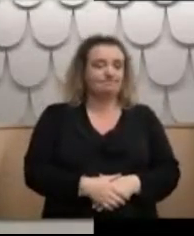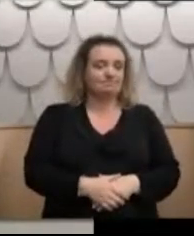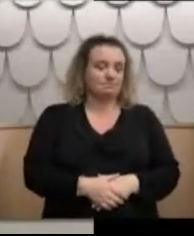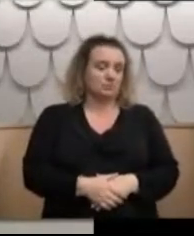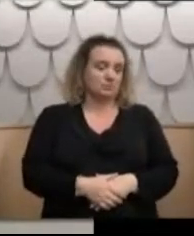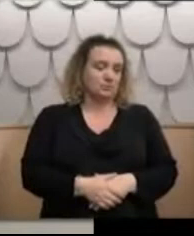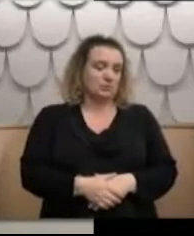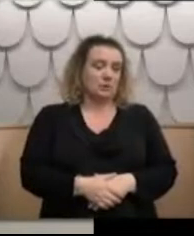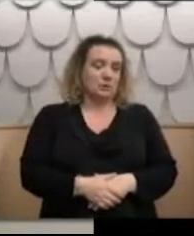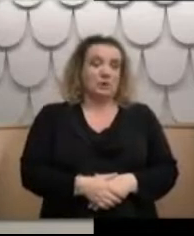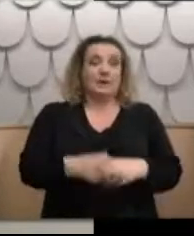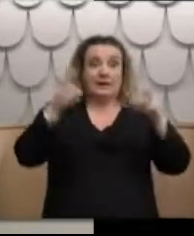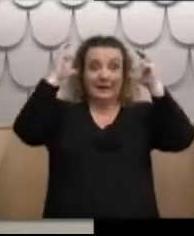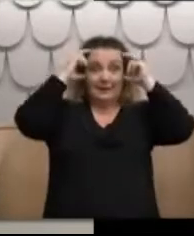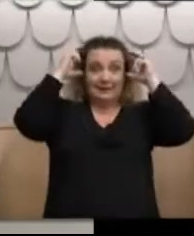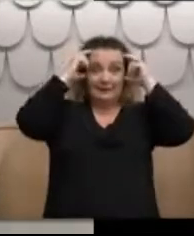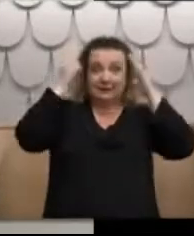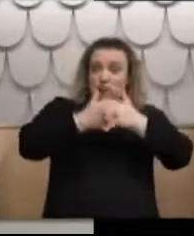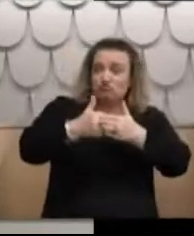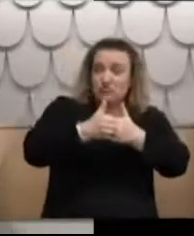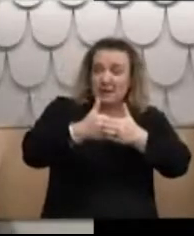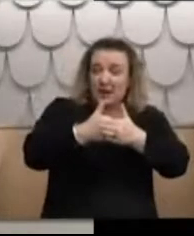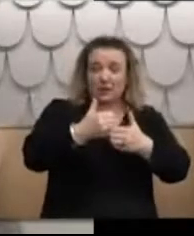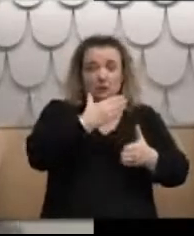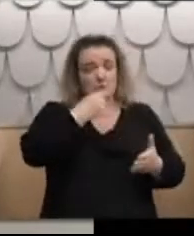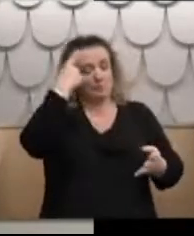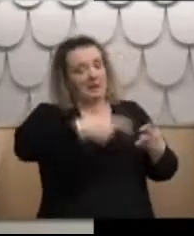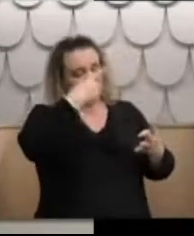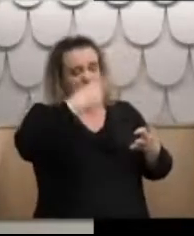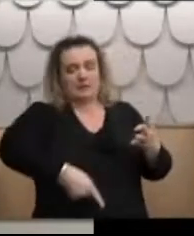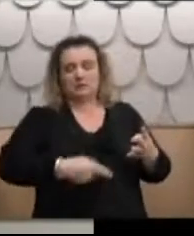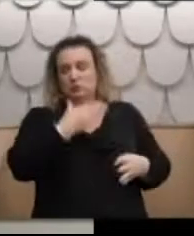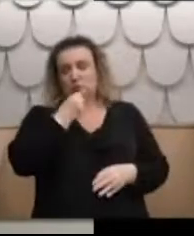ECT was used regularly to punish the children at Lake Ellis.